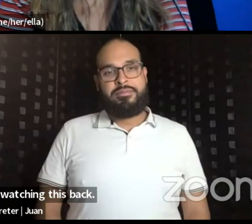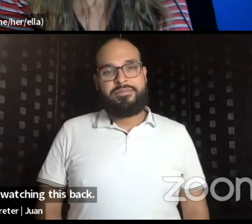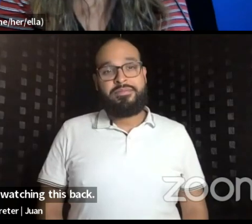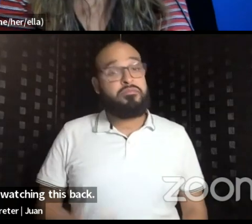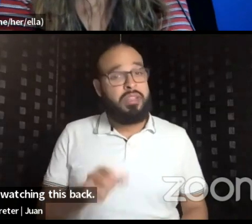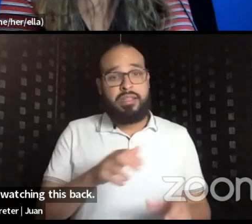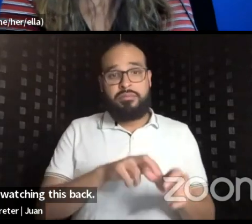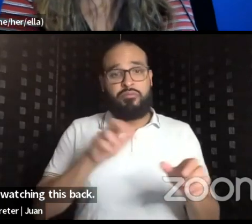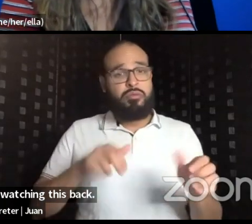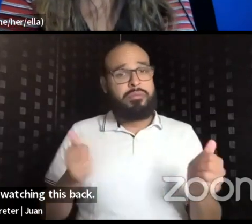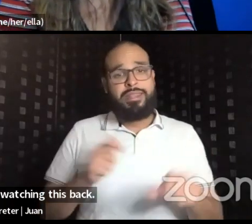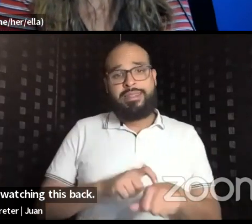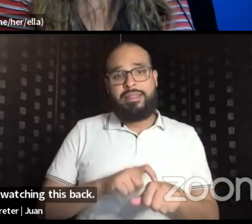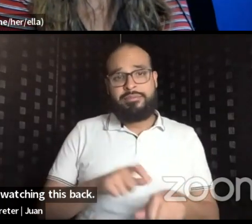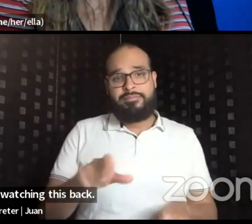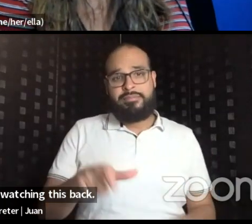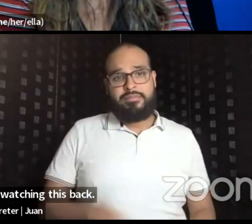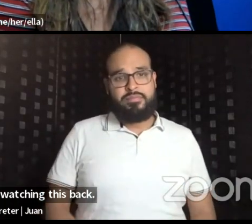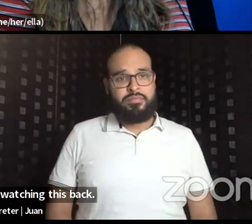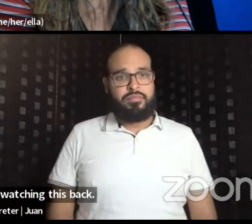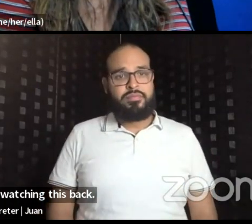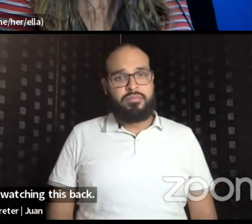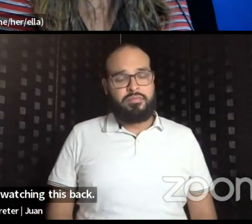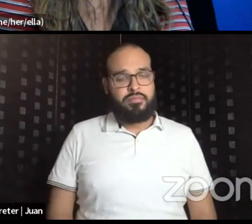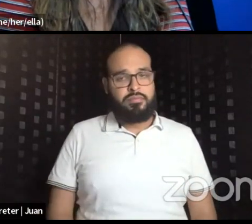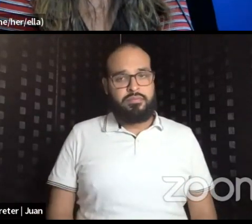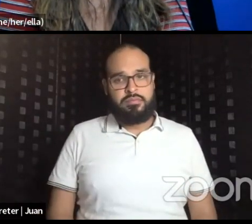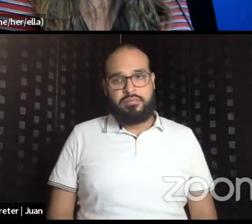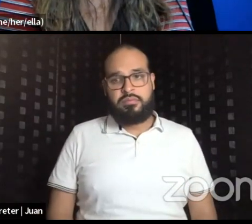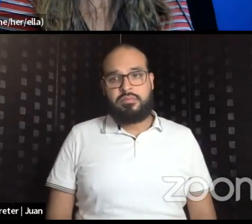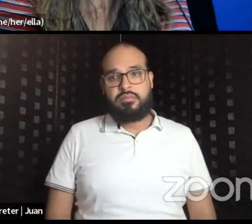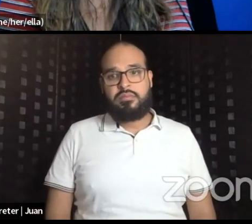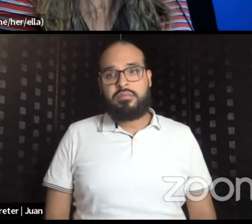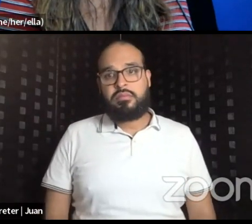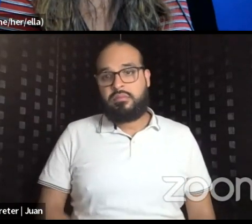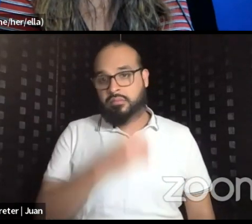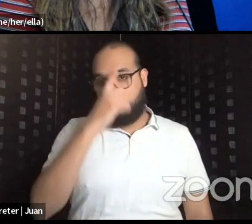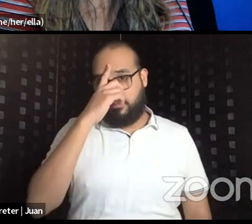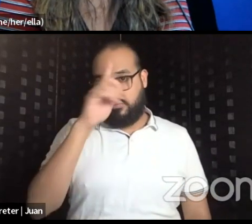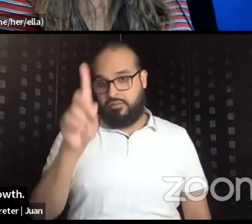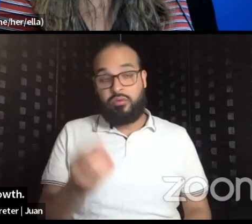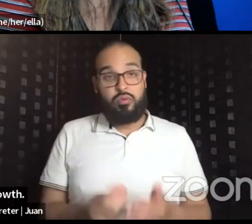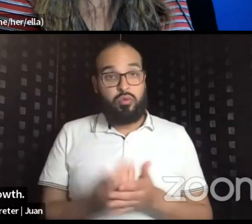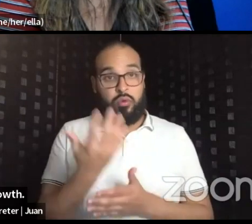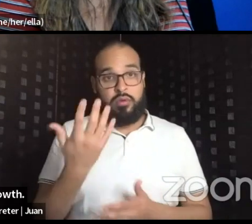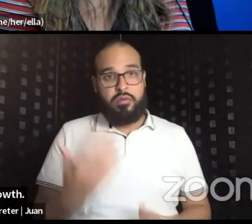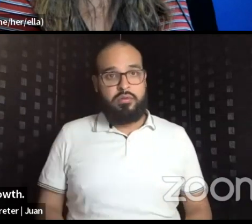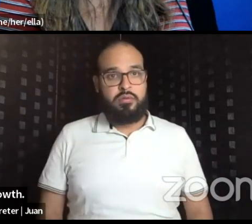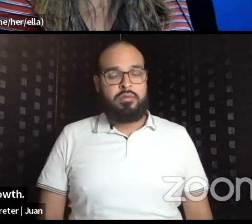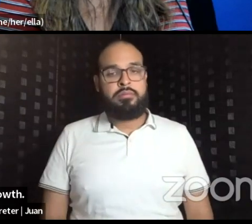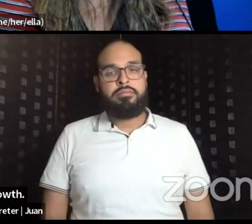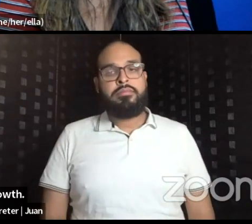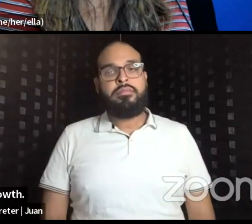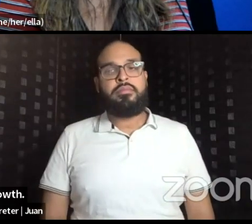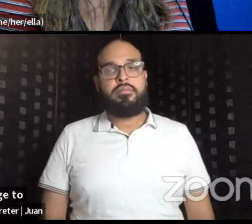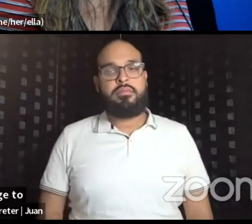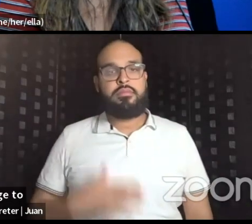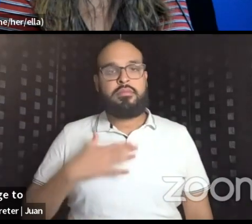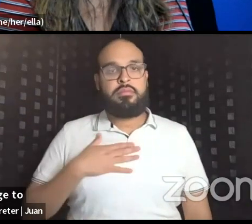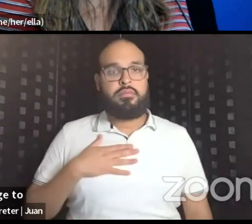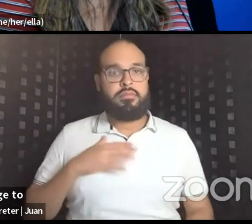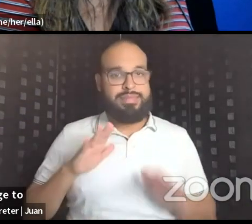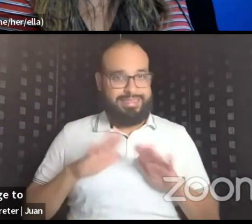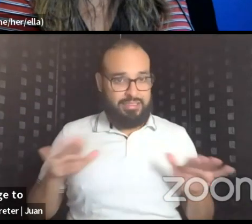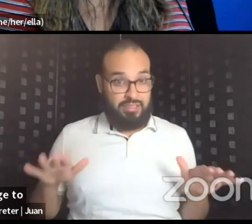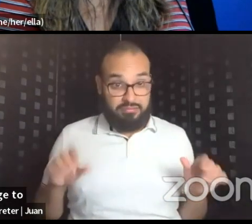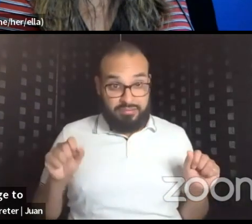out whenever you need. Um, but, but in terms of growth, I mean, my, my challenge to folks is, can you